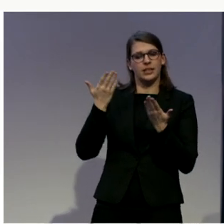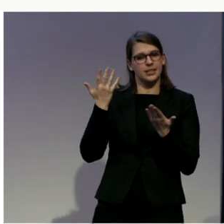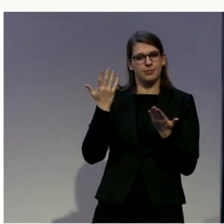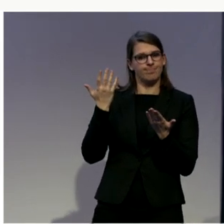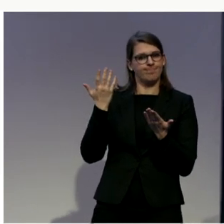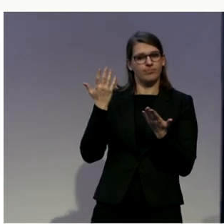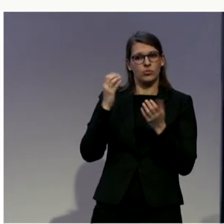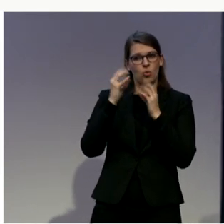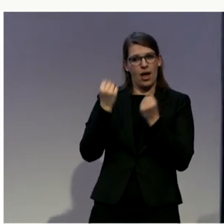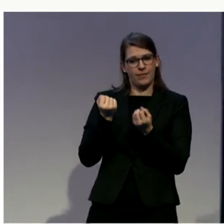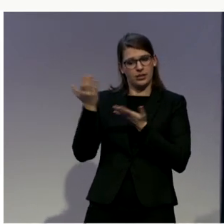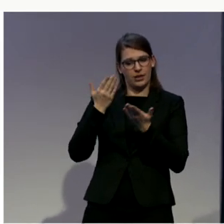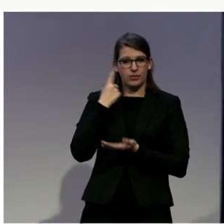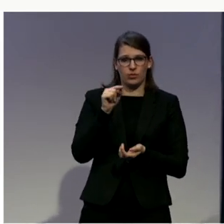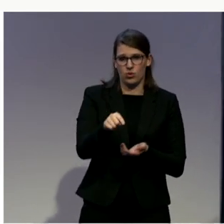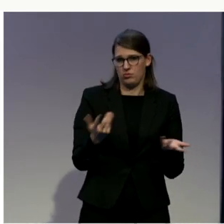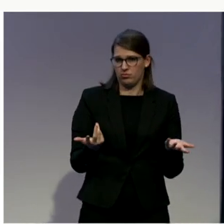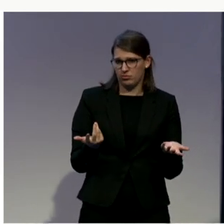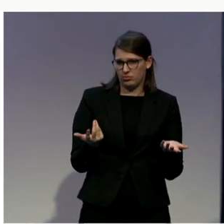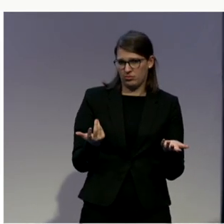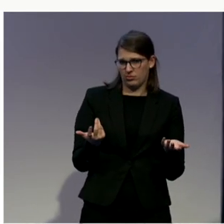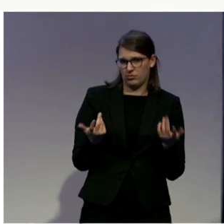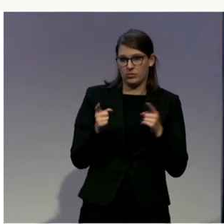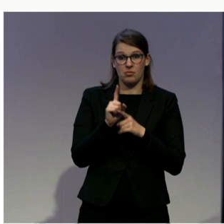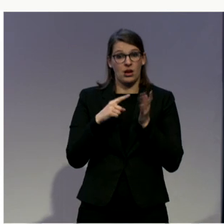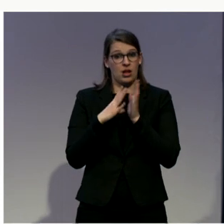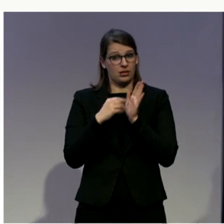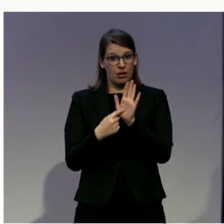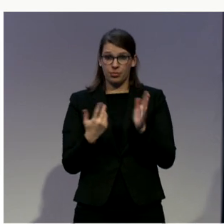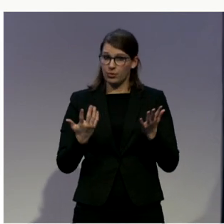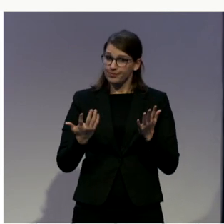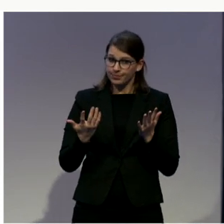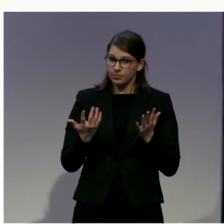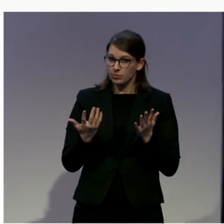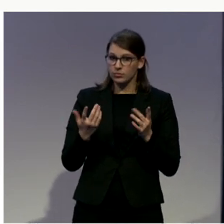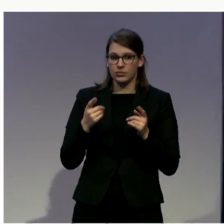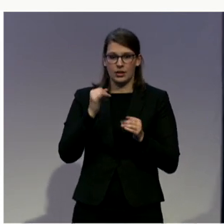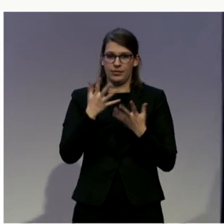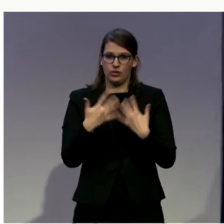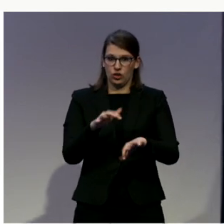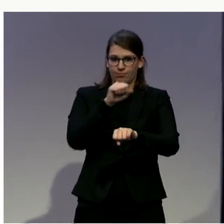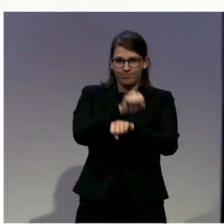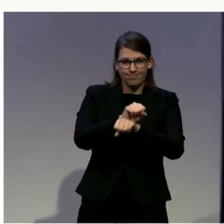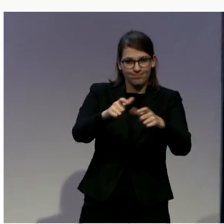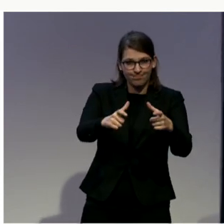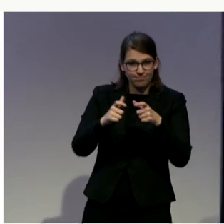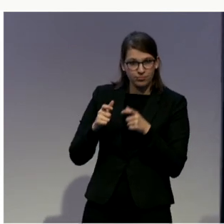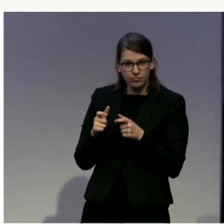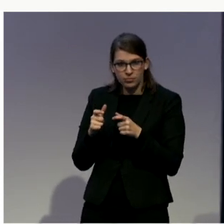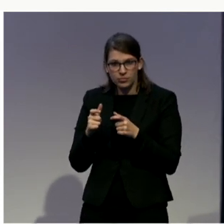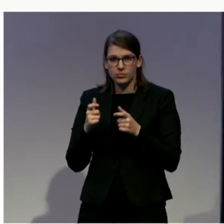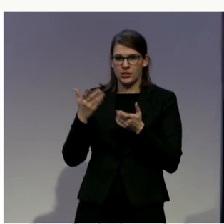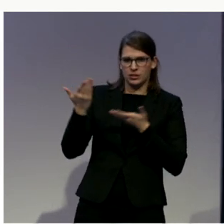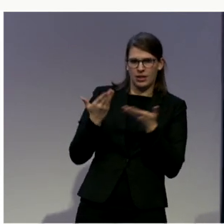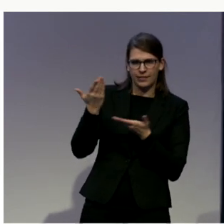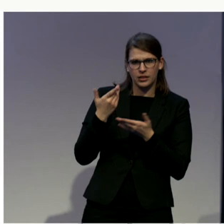their reproductive health rights, things like their sanitary wear. And therefore it's very important when we're thinking about the